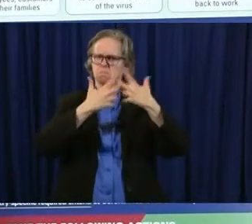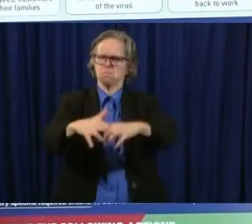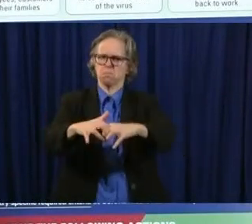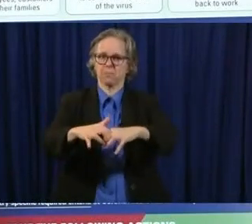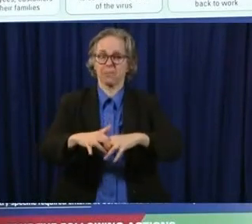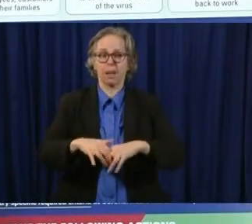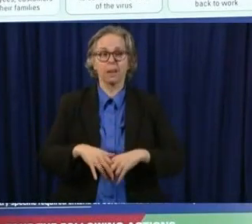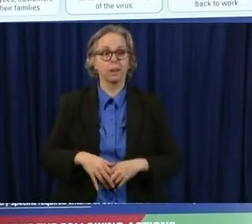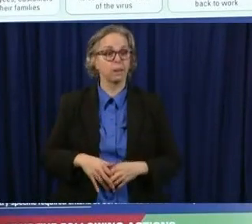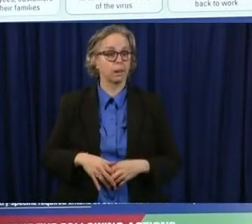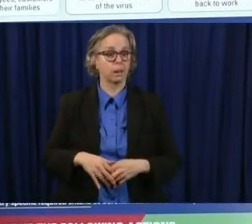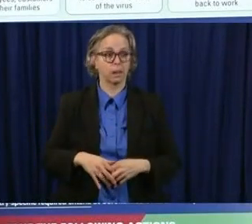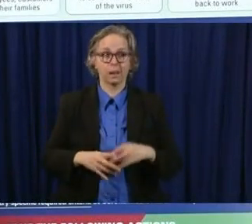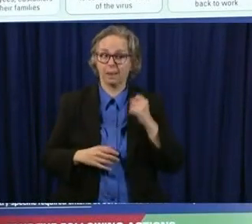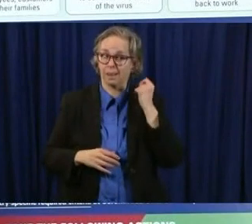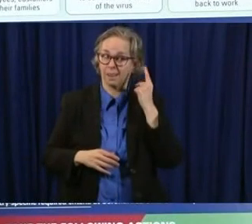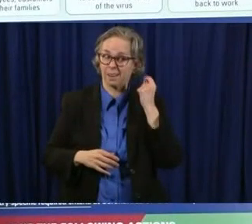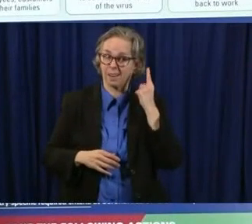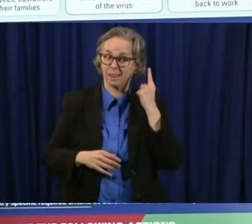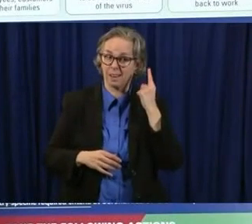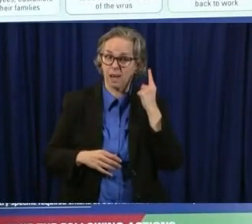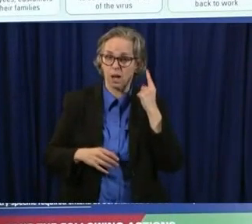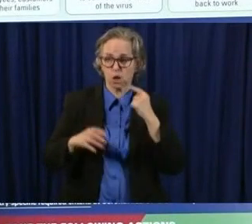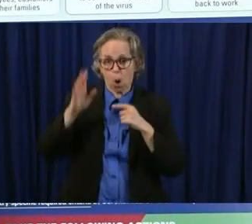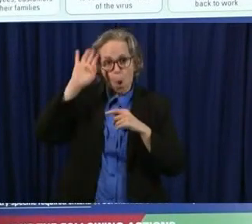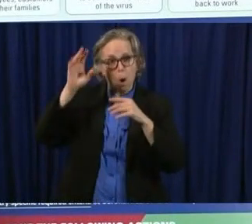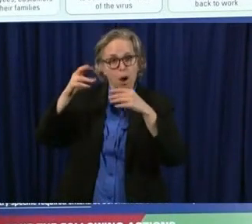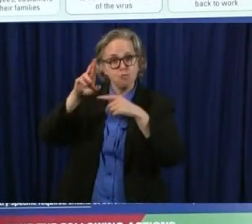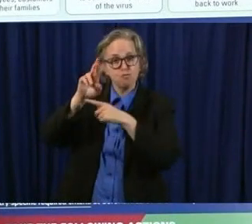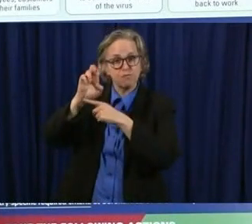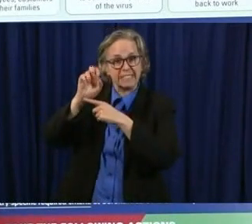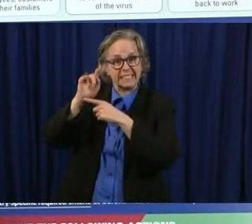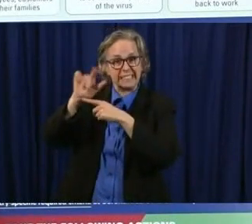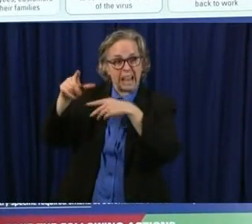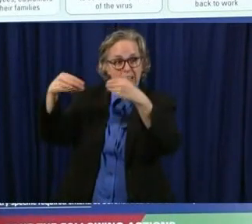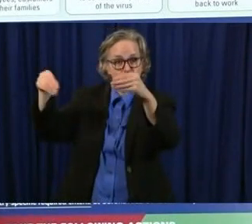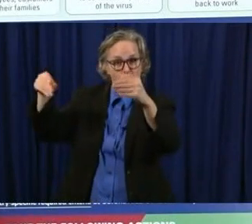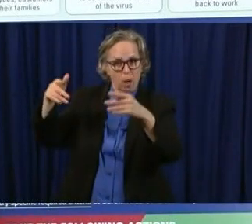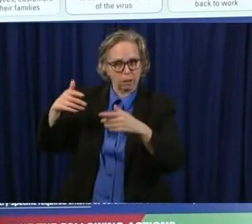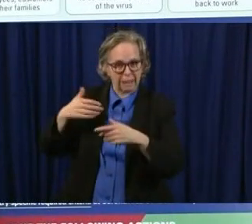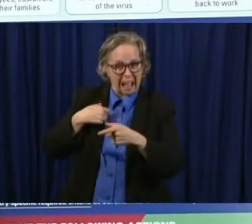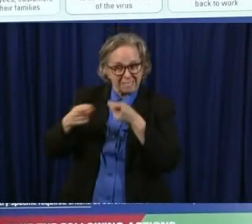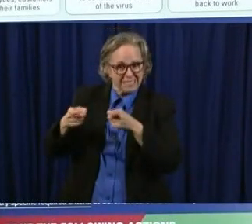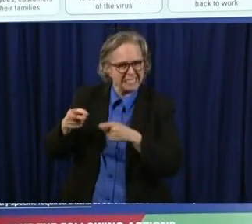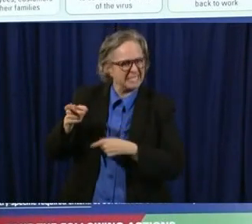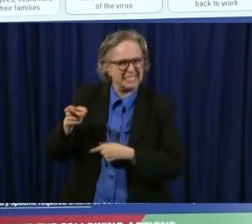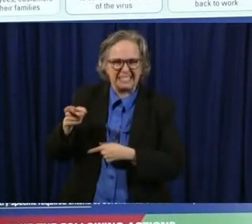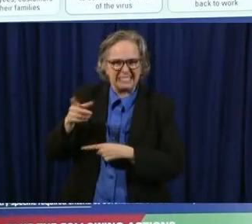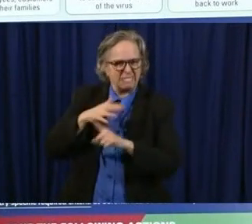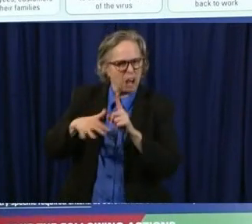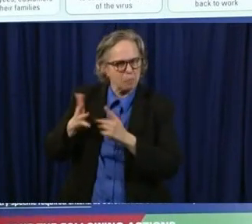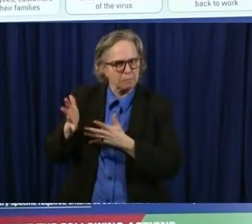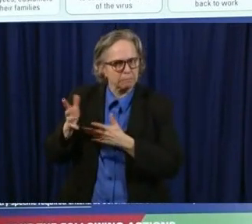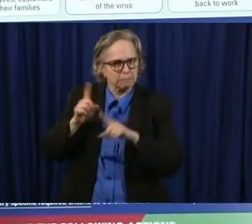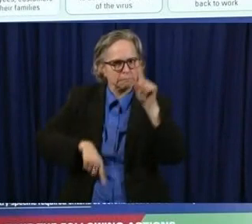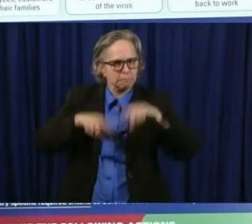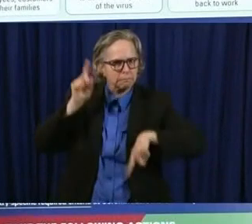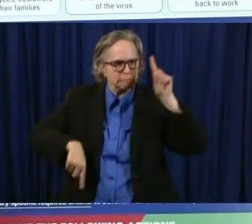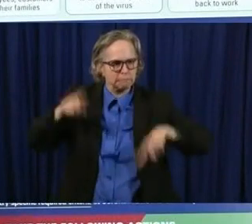it's less control you certainly can control some things but it's it's less control it's more contact